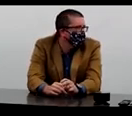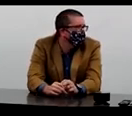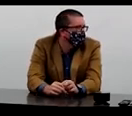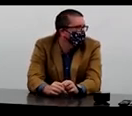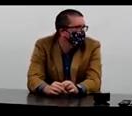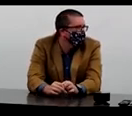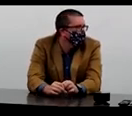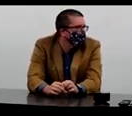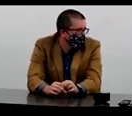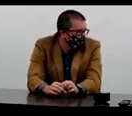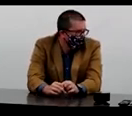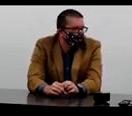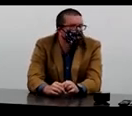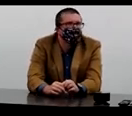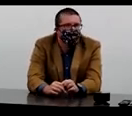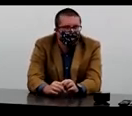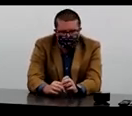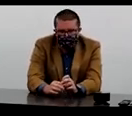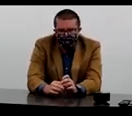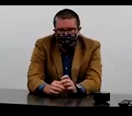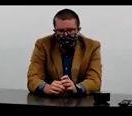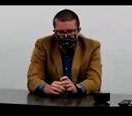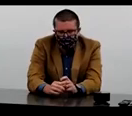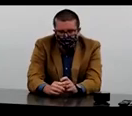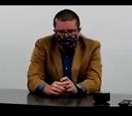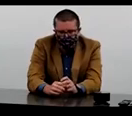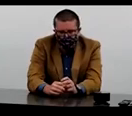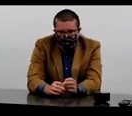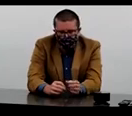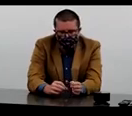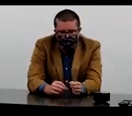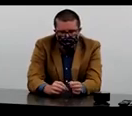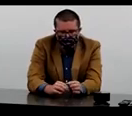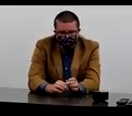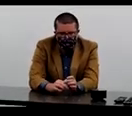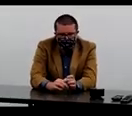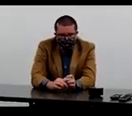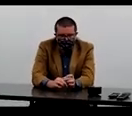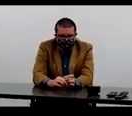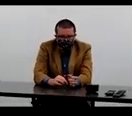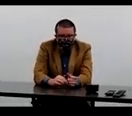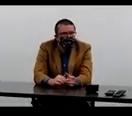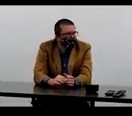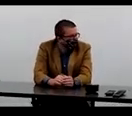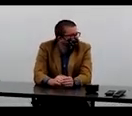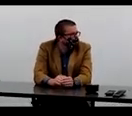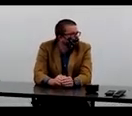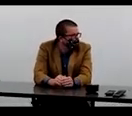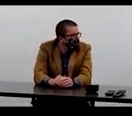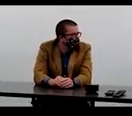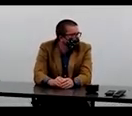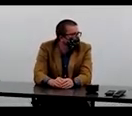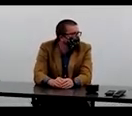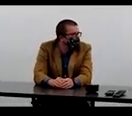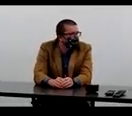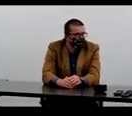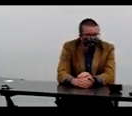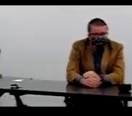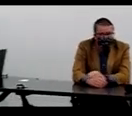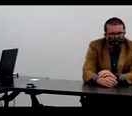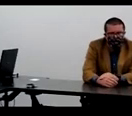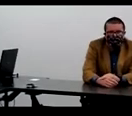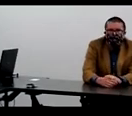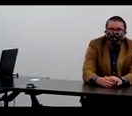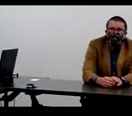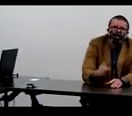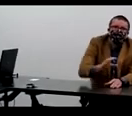herd immunity by infection. You know, based on, you know, what you're seeing in the lab, what are your thoughts on